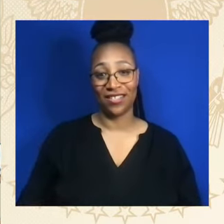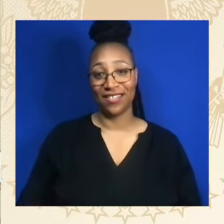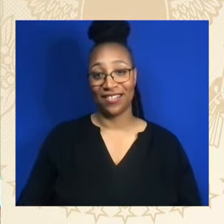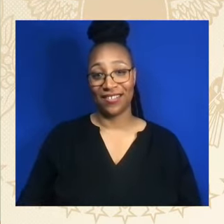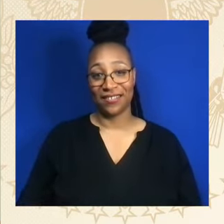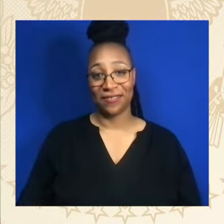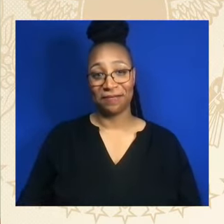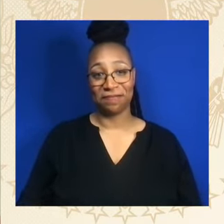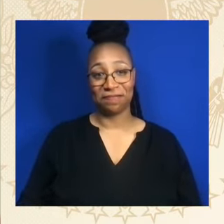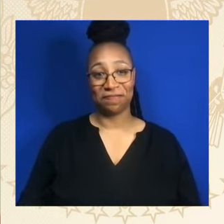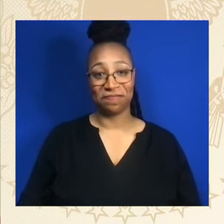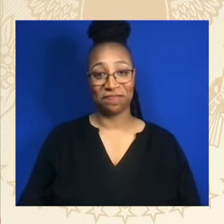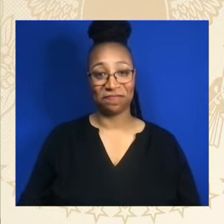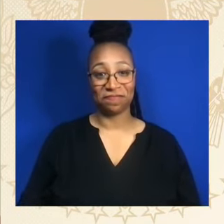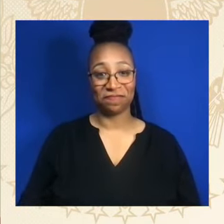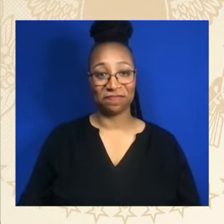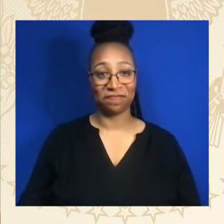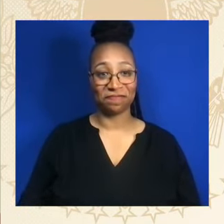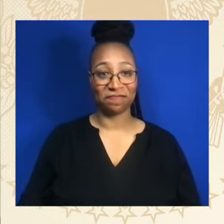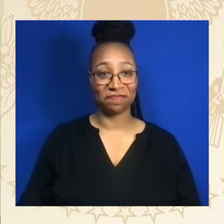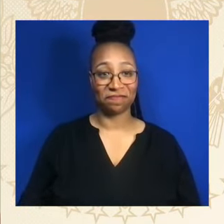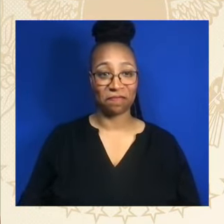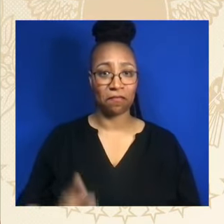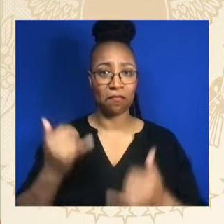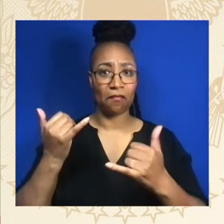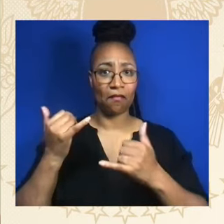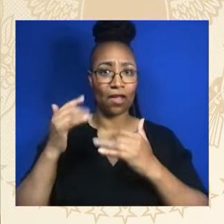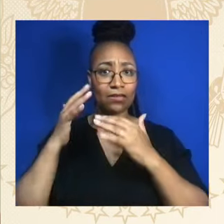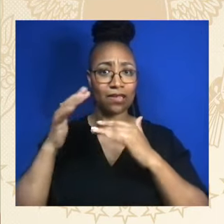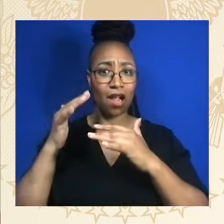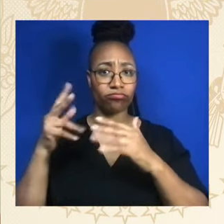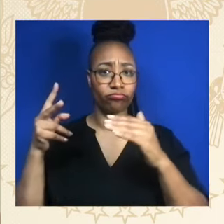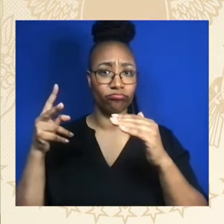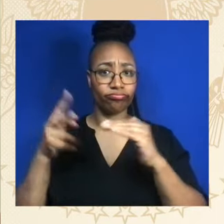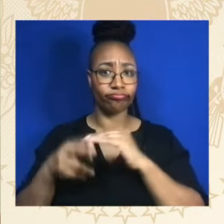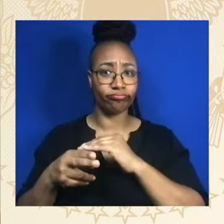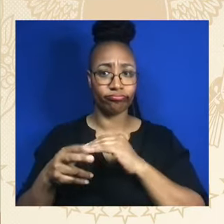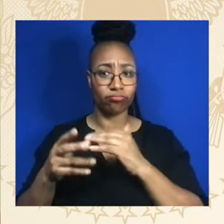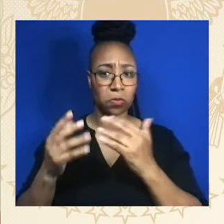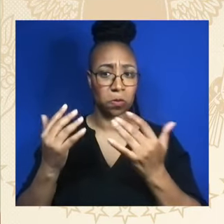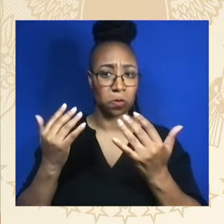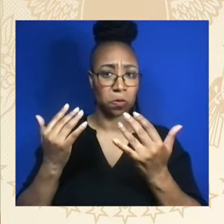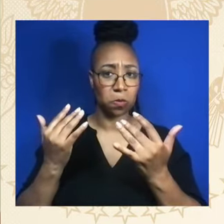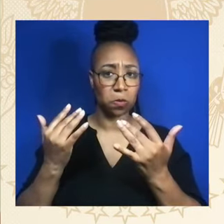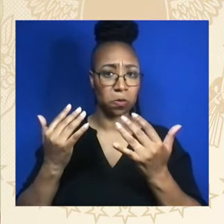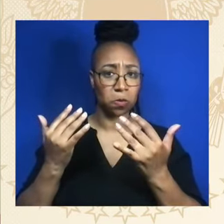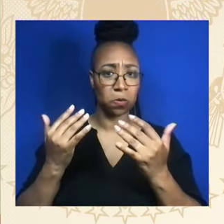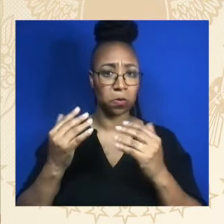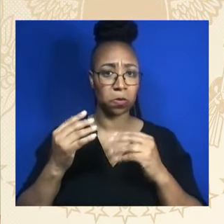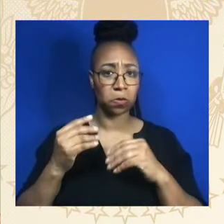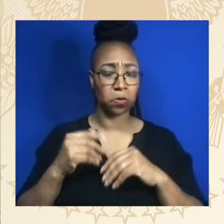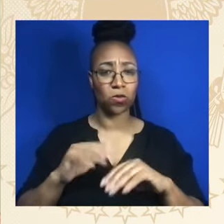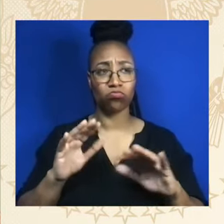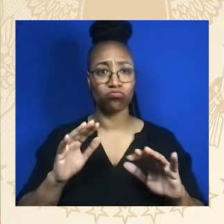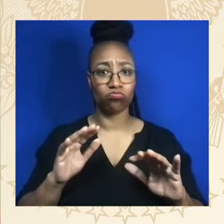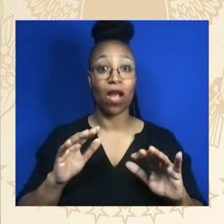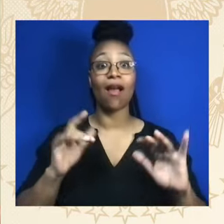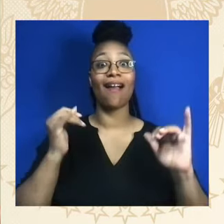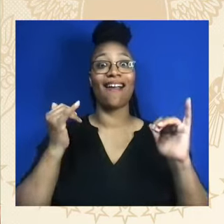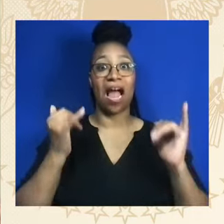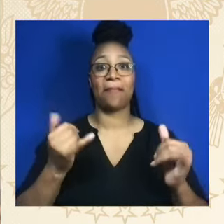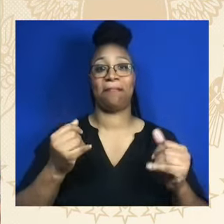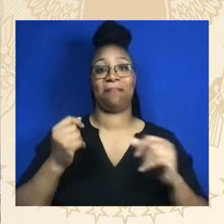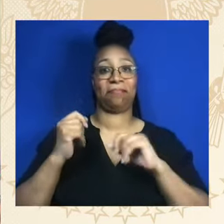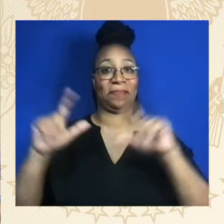States. But, my top choice... your top choice? is